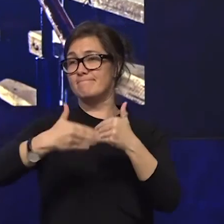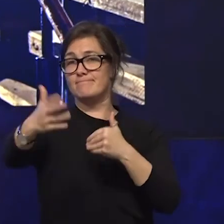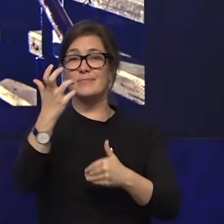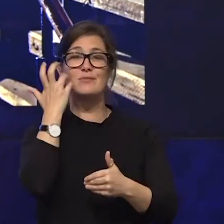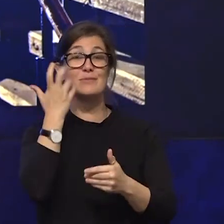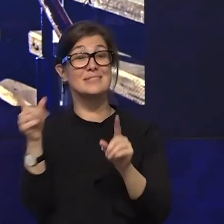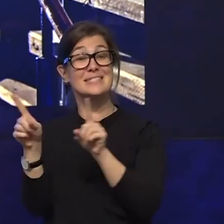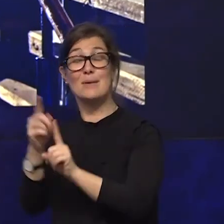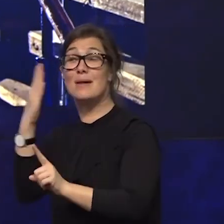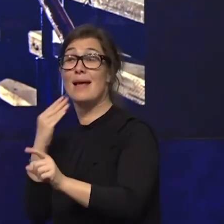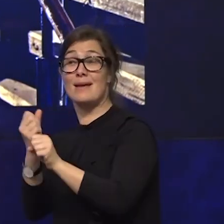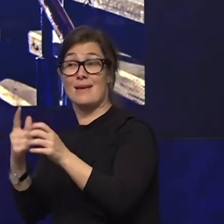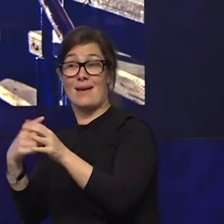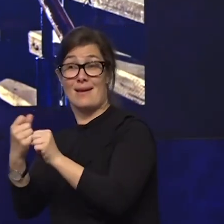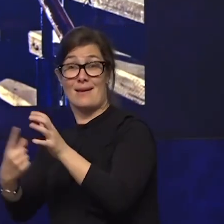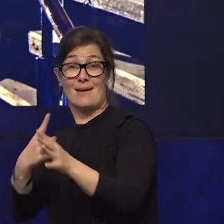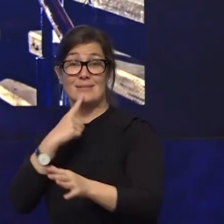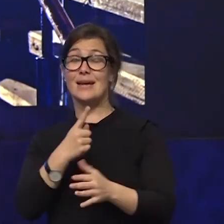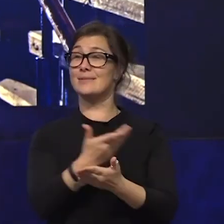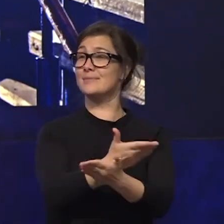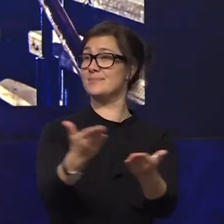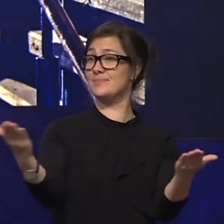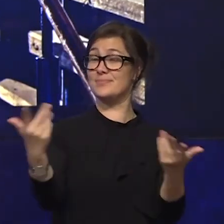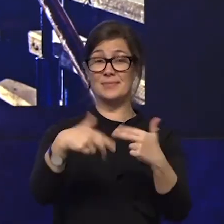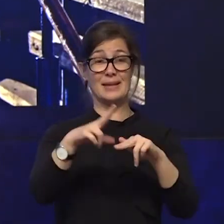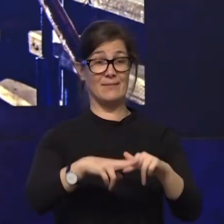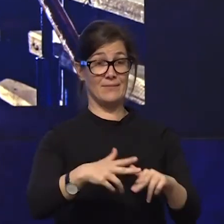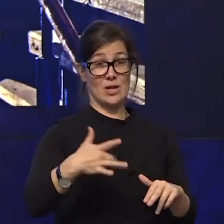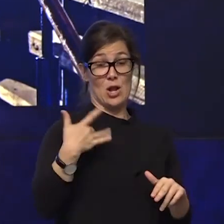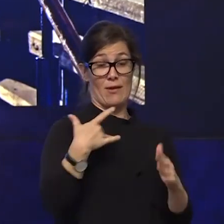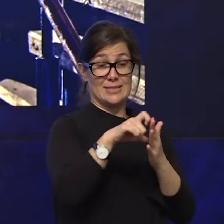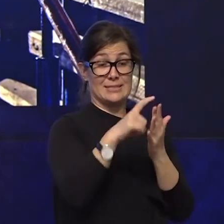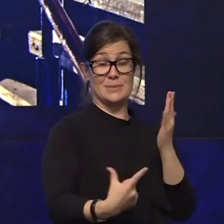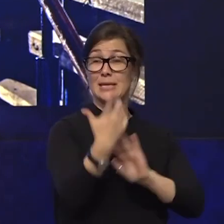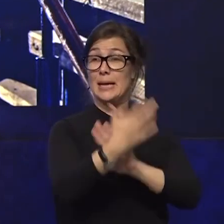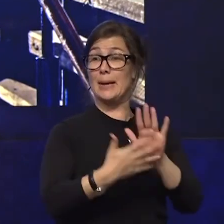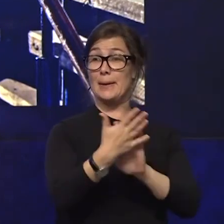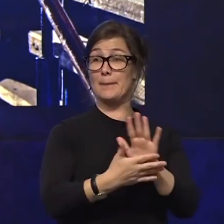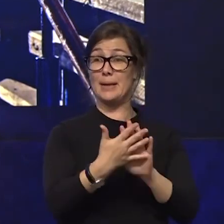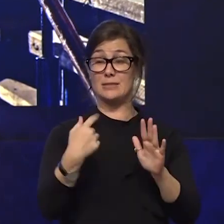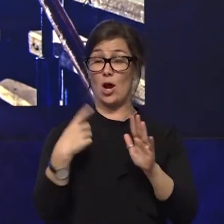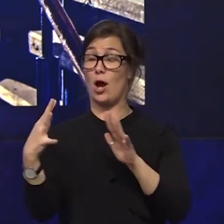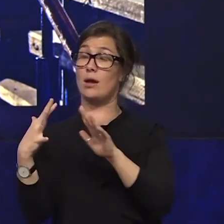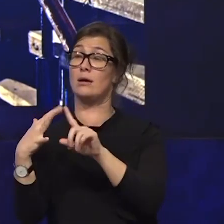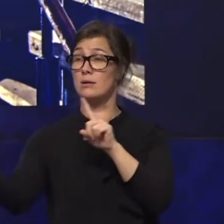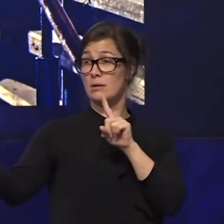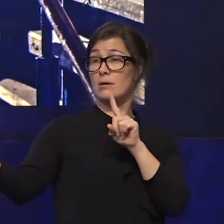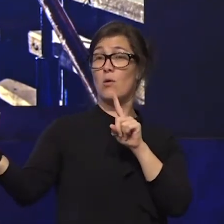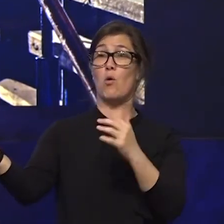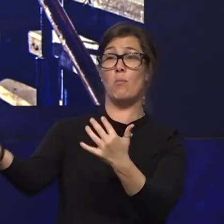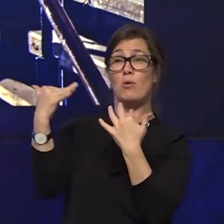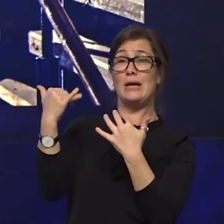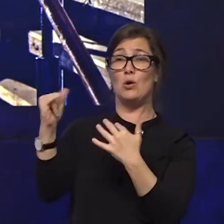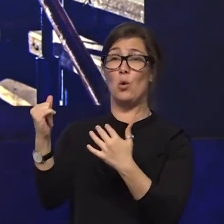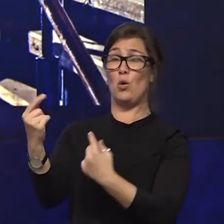lady gaga says delegates delegates whether life's disabilities left you outcast bullied or teased